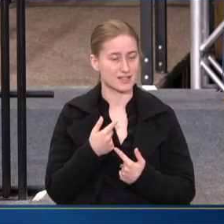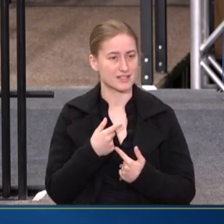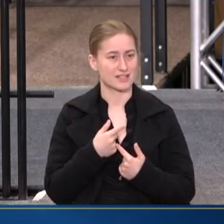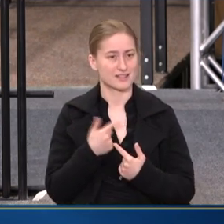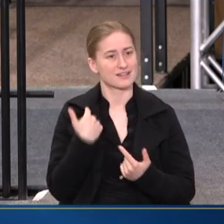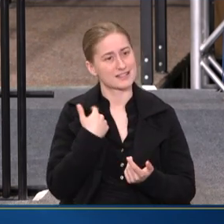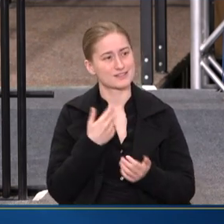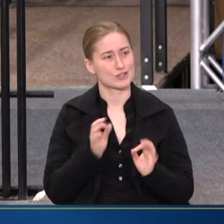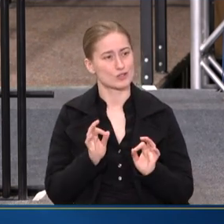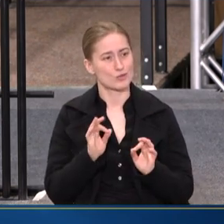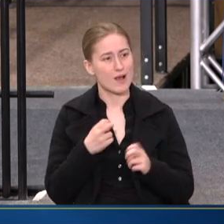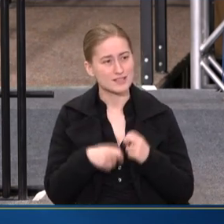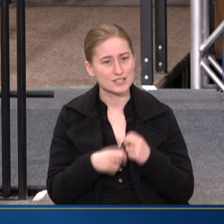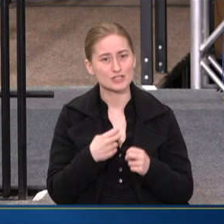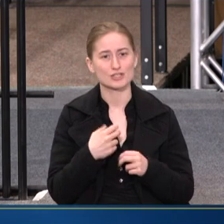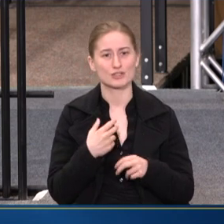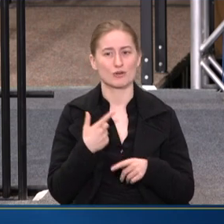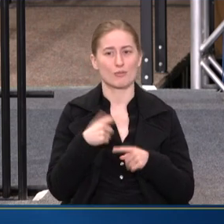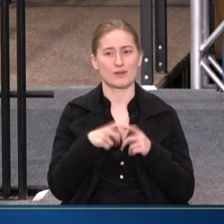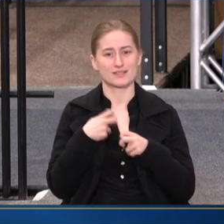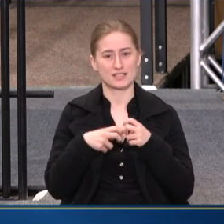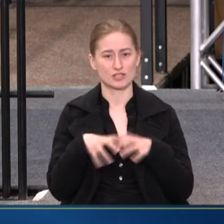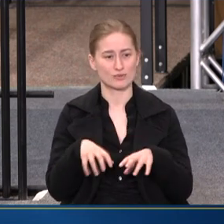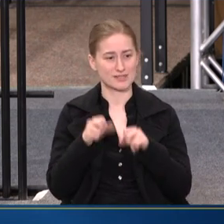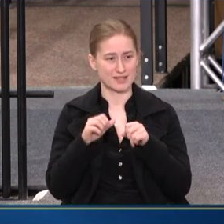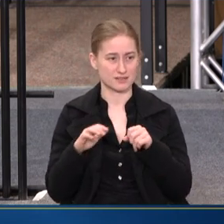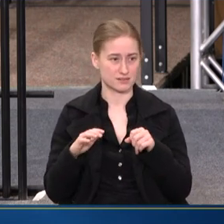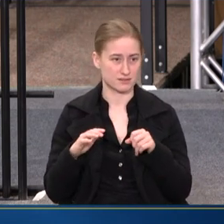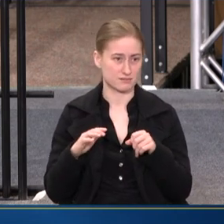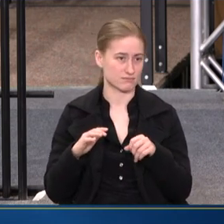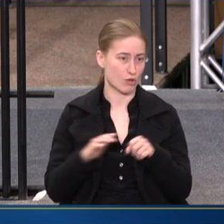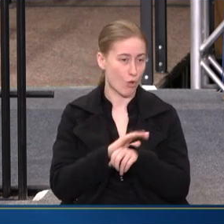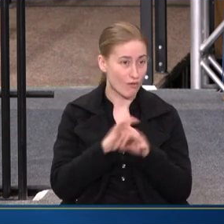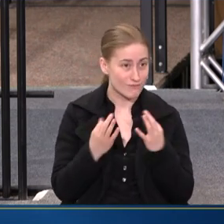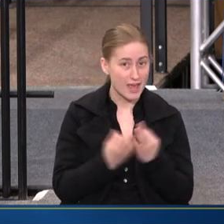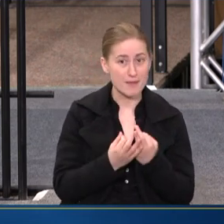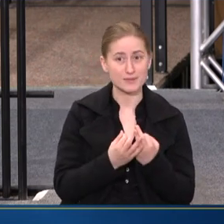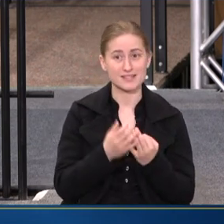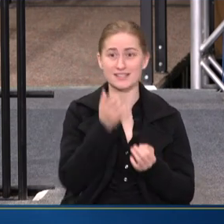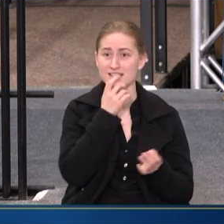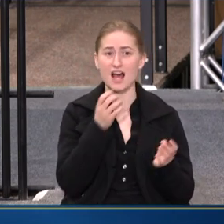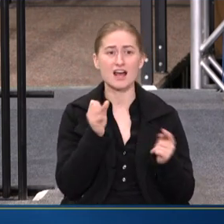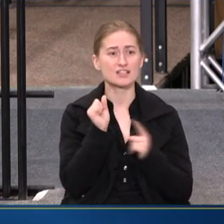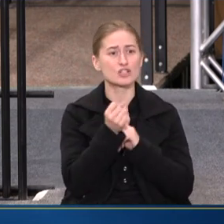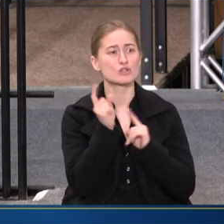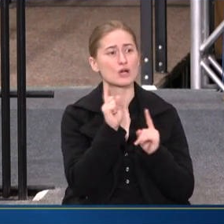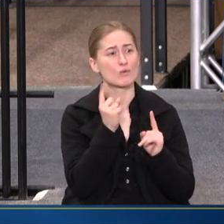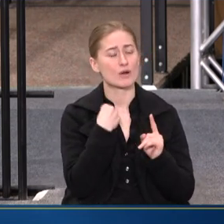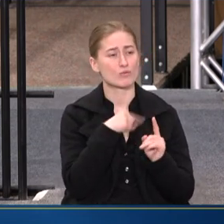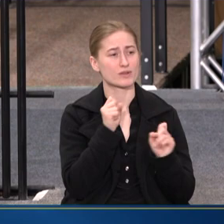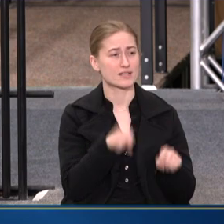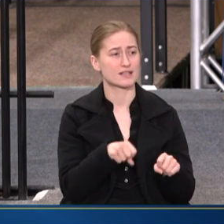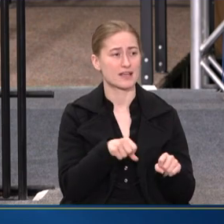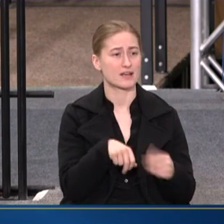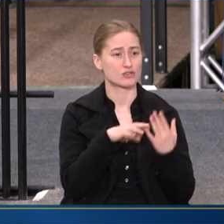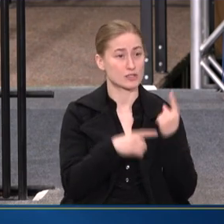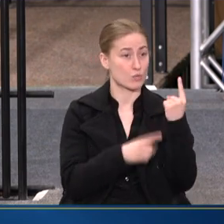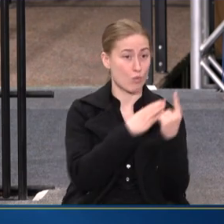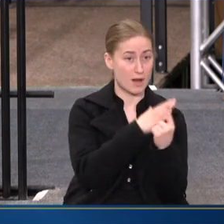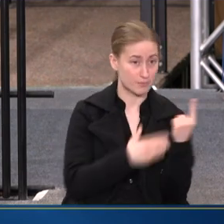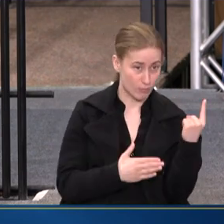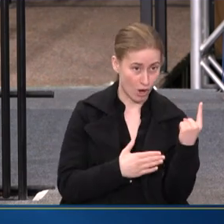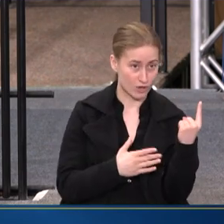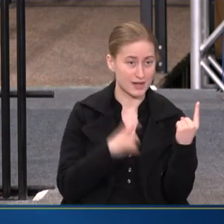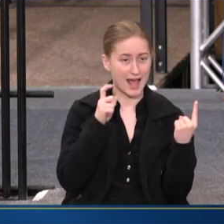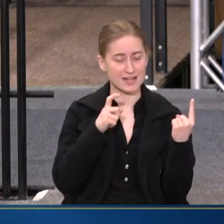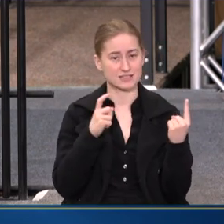nuanced issue. It is an issue that takes families, that takes communities. It is not a situation where we can address only one part of